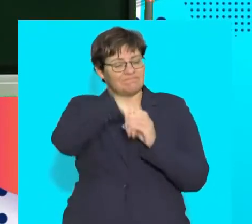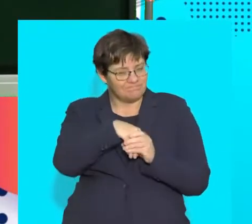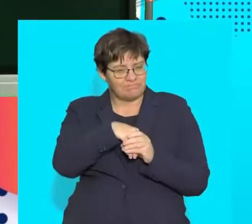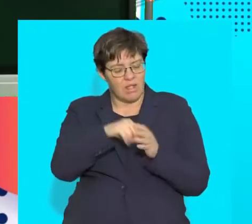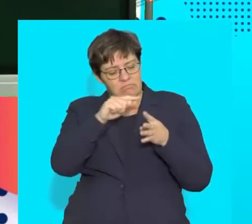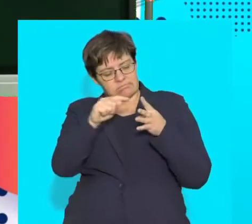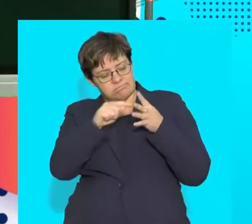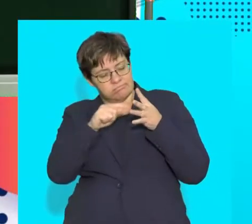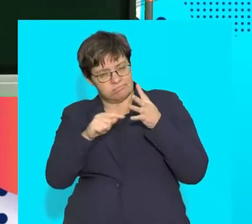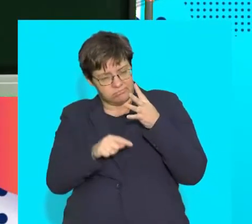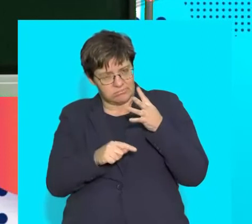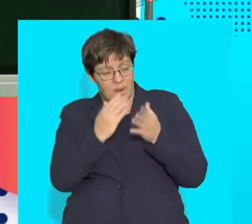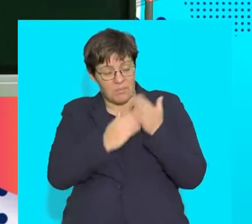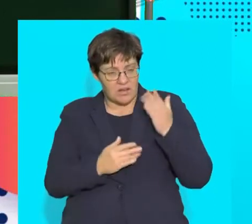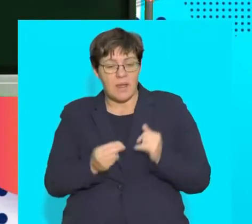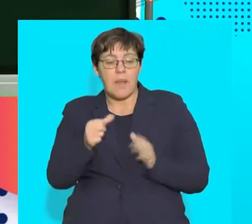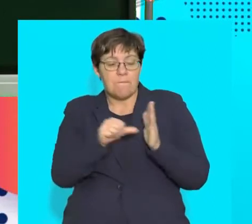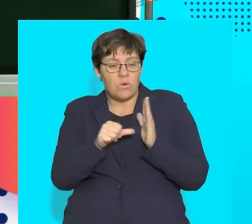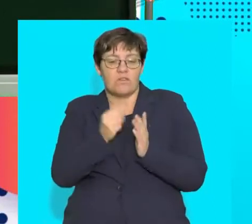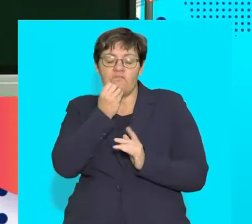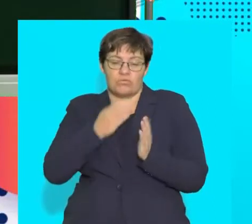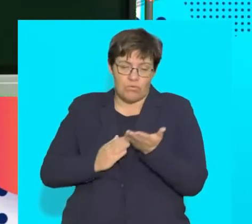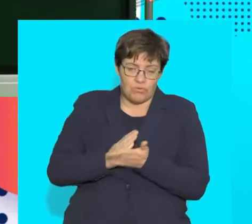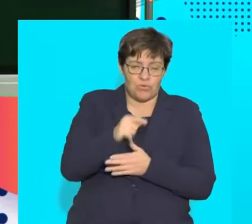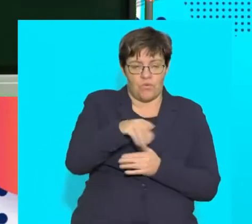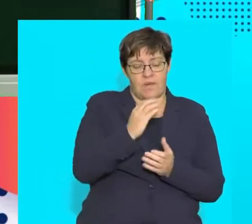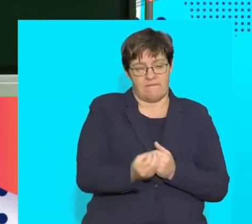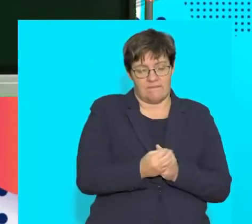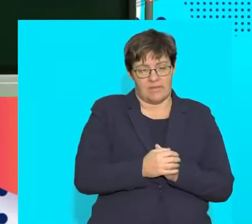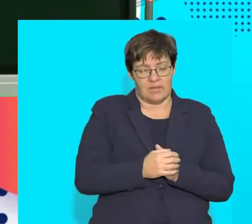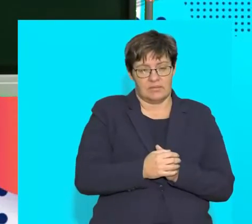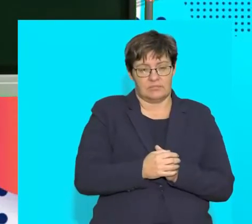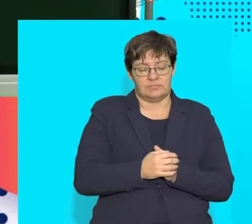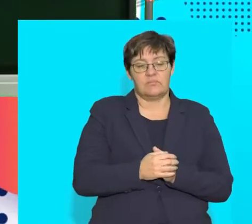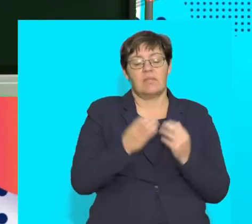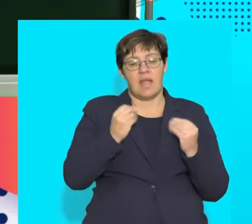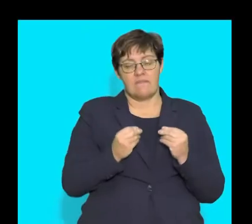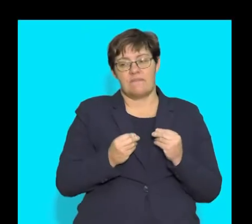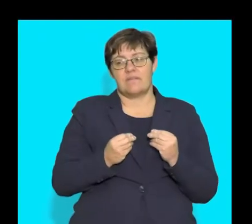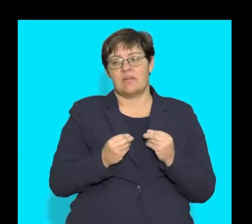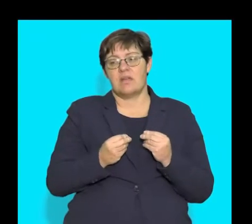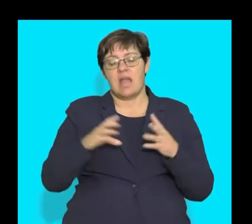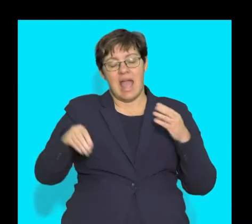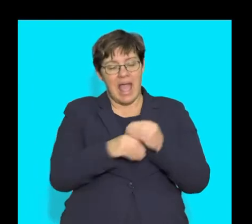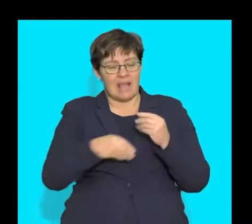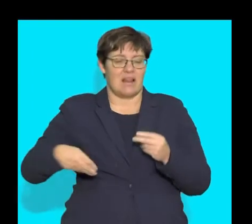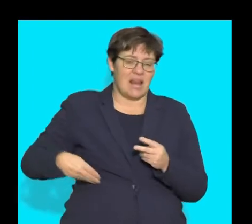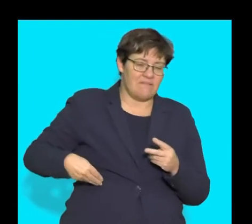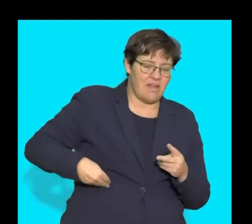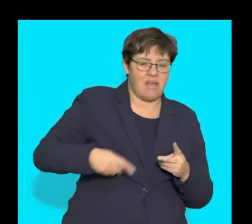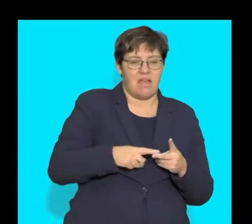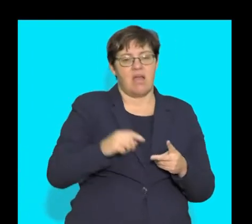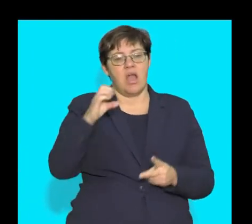that are important for food to move through but along with that we have the accessory organs such as the liver, the